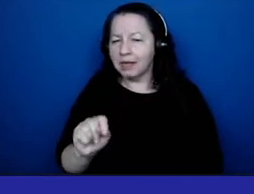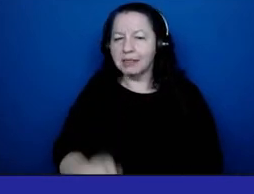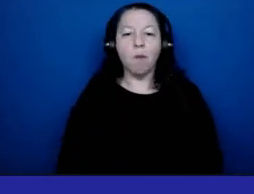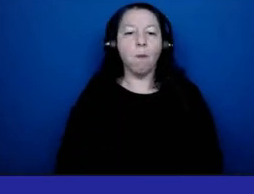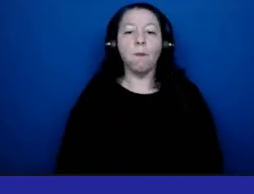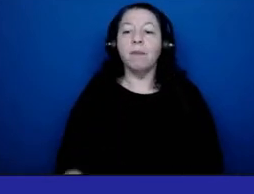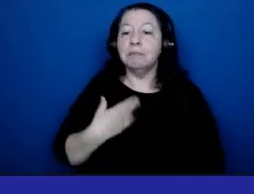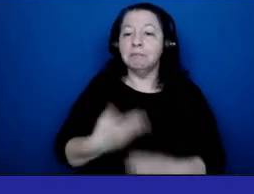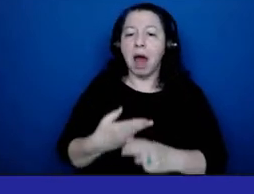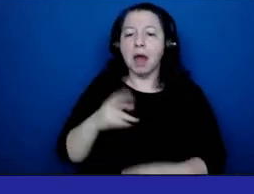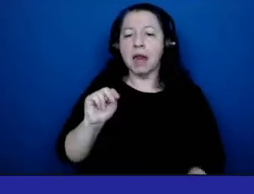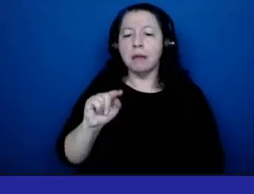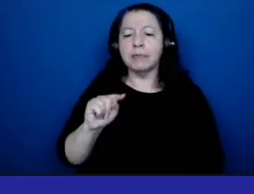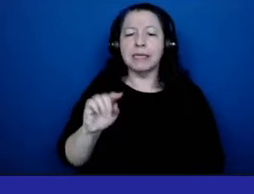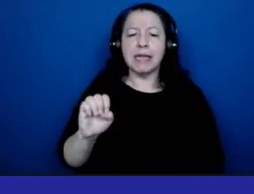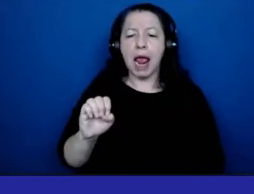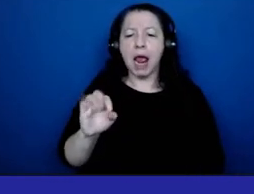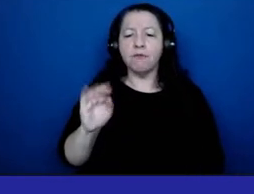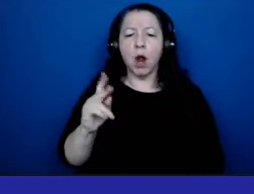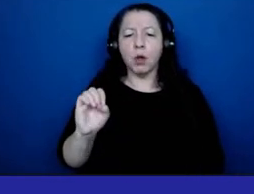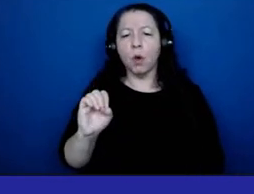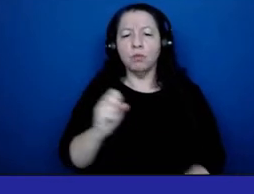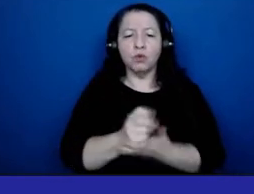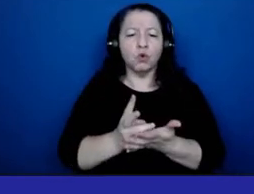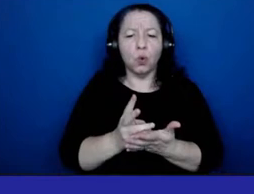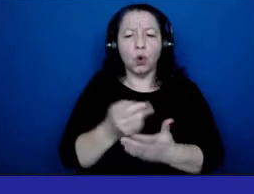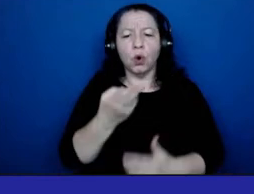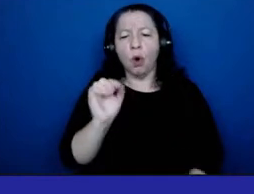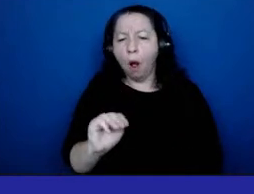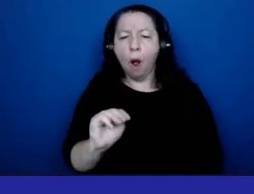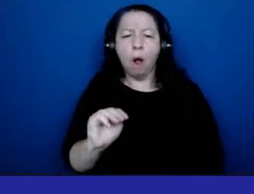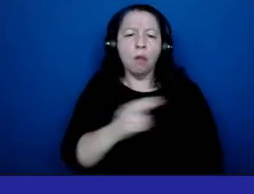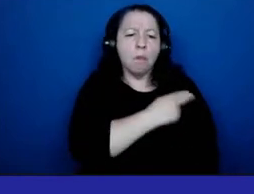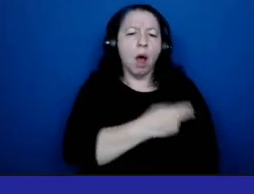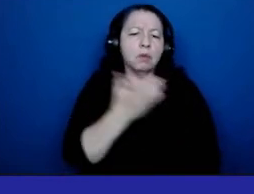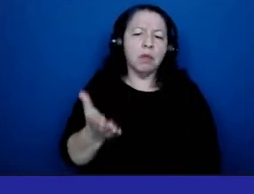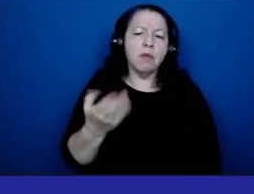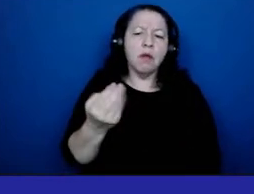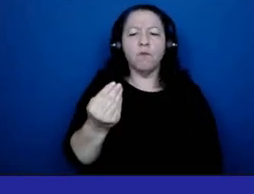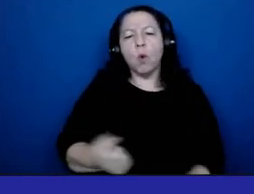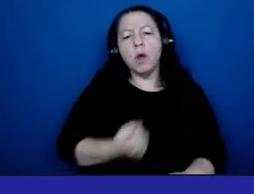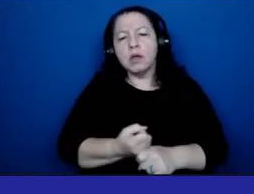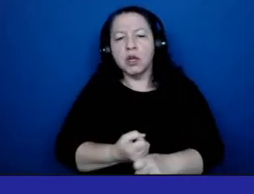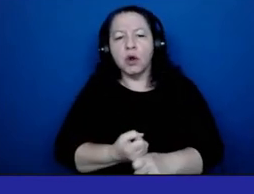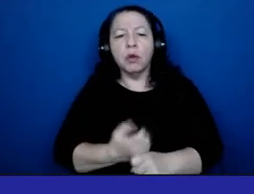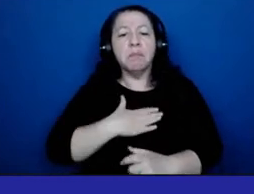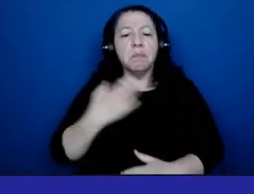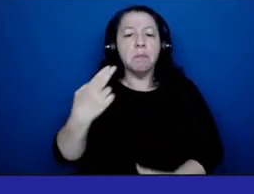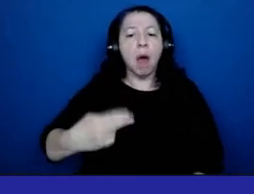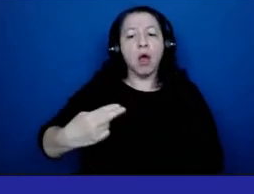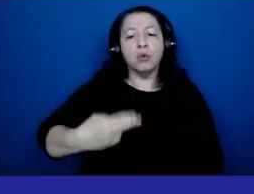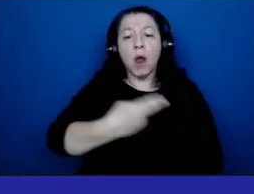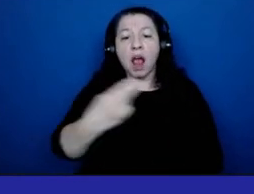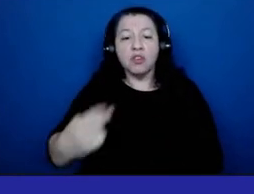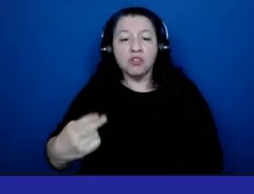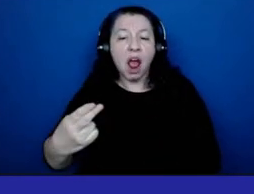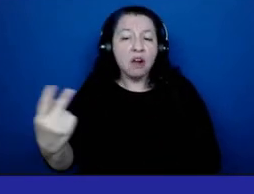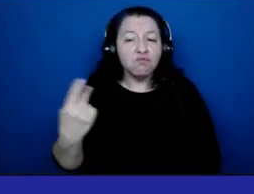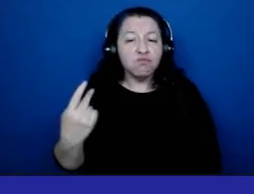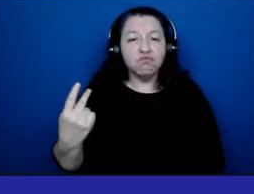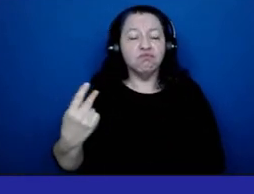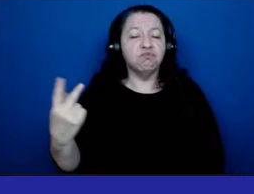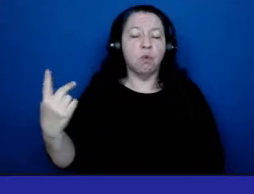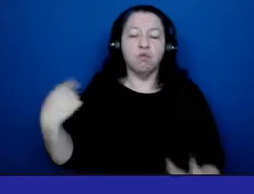My name is Nathan Franco. I'm a social worker at Harlem Hospital. I've been there for 14 years now. My history of H&H goes back, honestly,